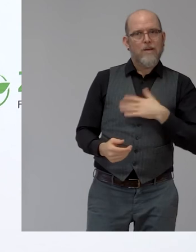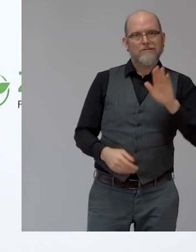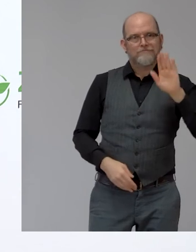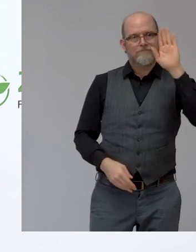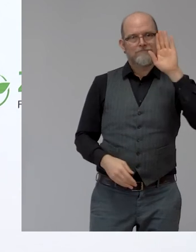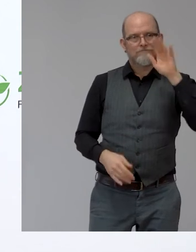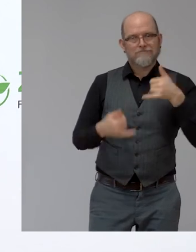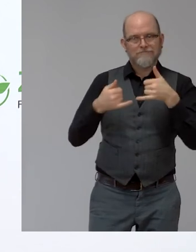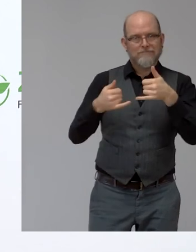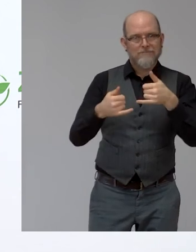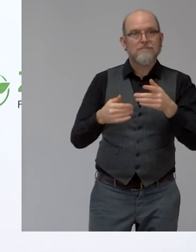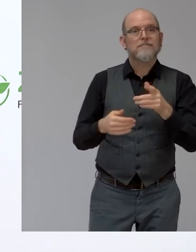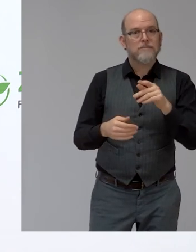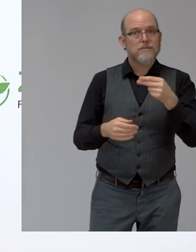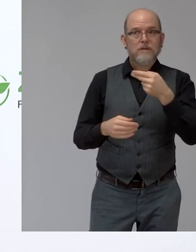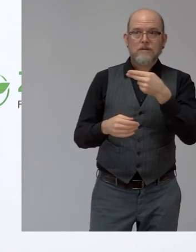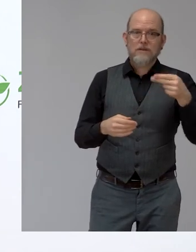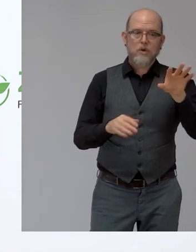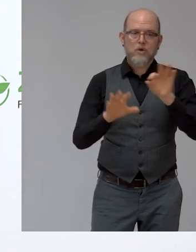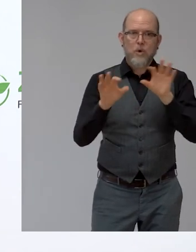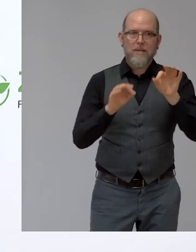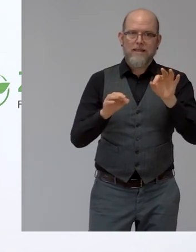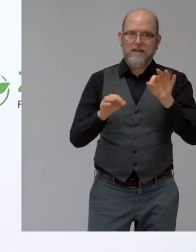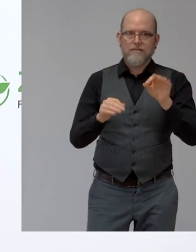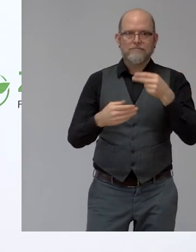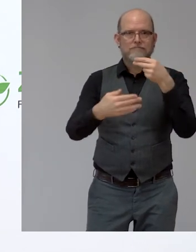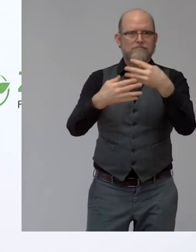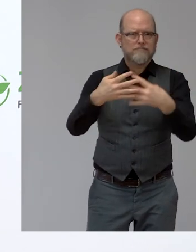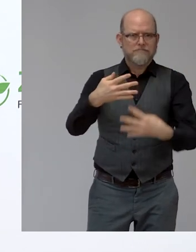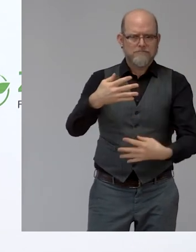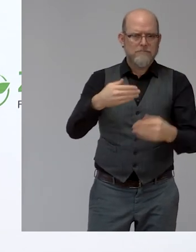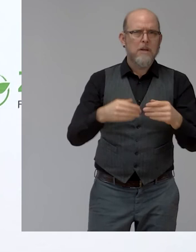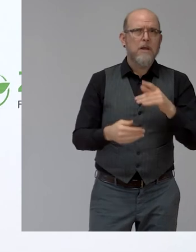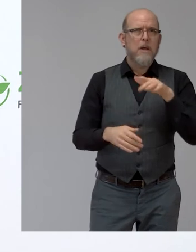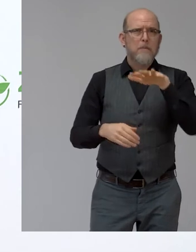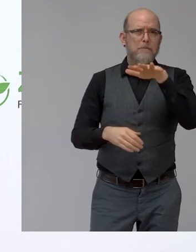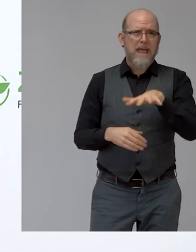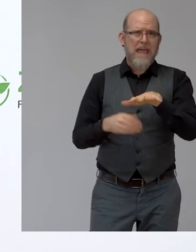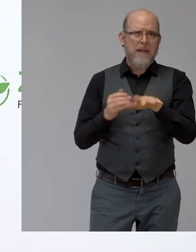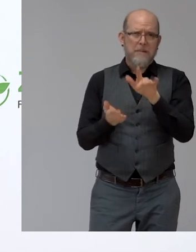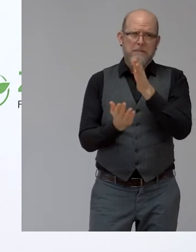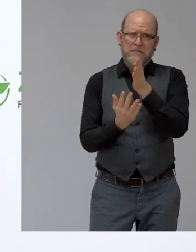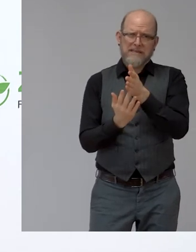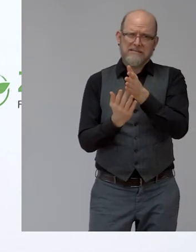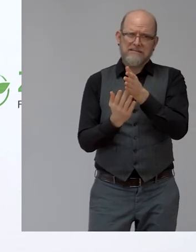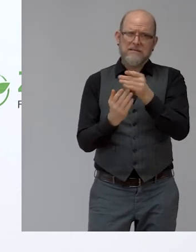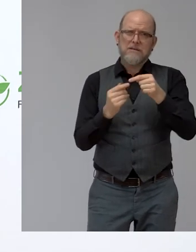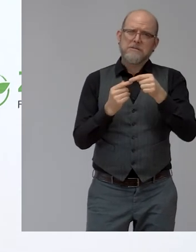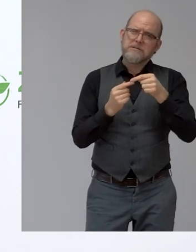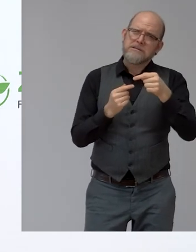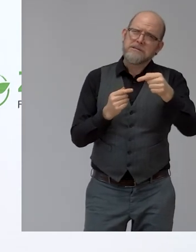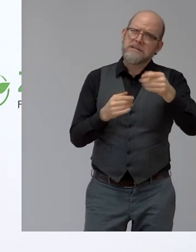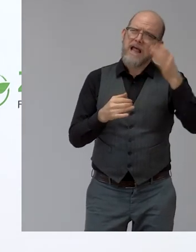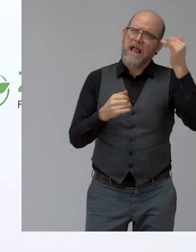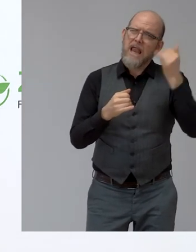the call for nomination mid of May and ends normally. And last year it did by the first week of July. And then it's